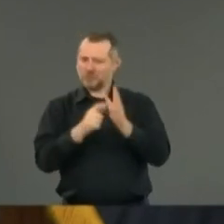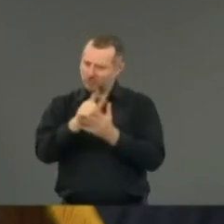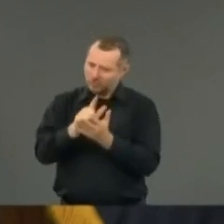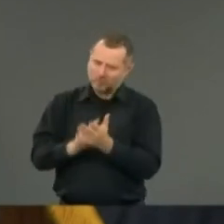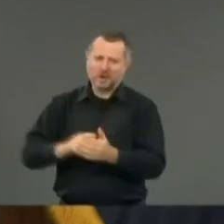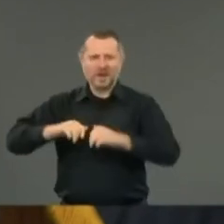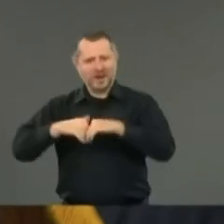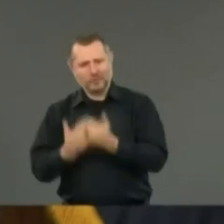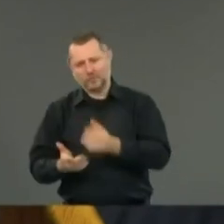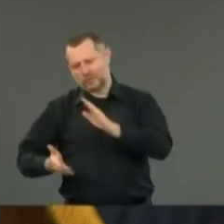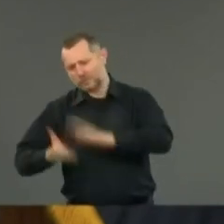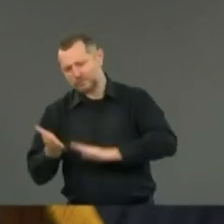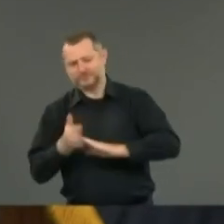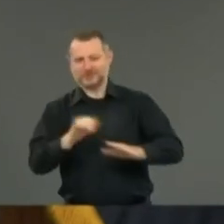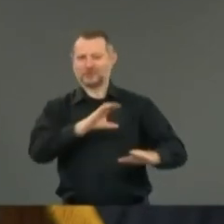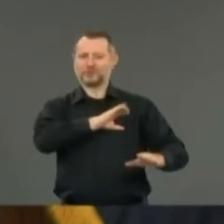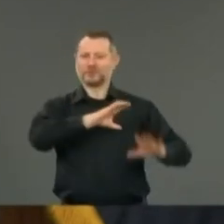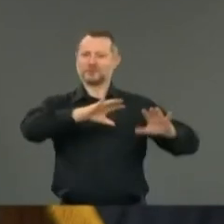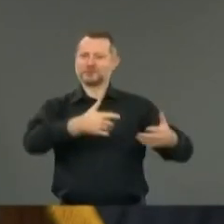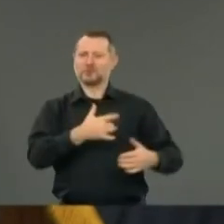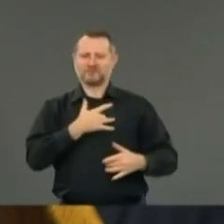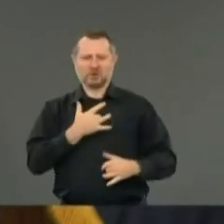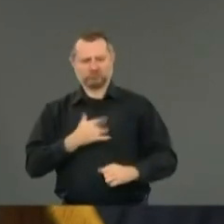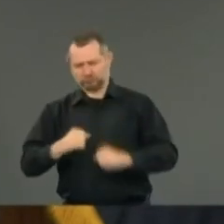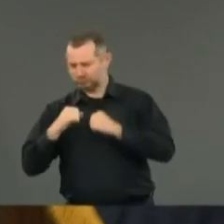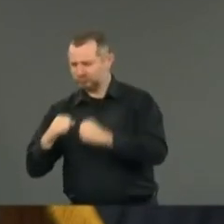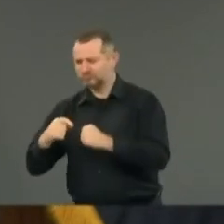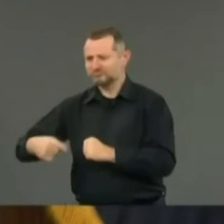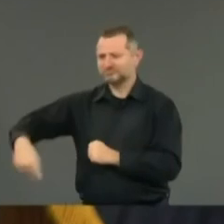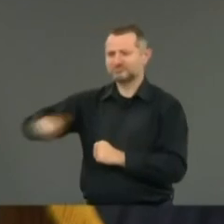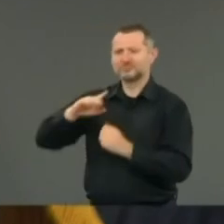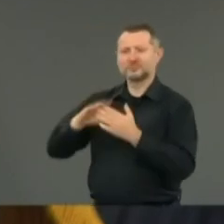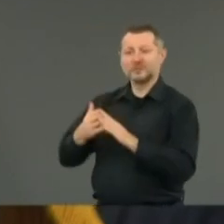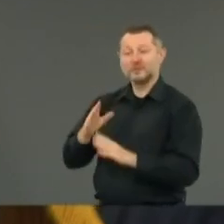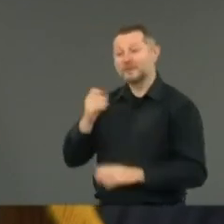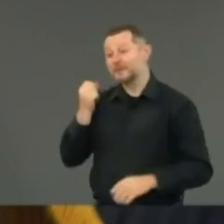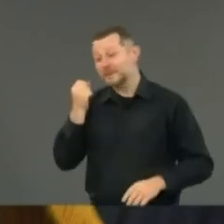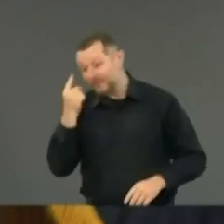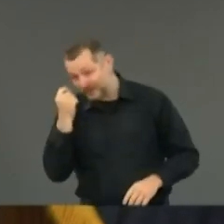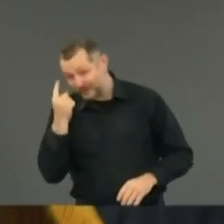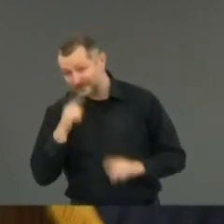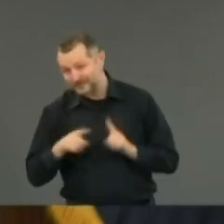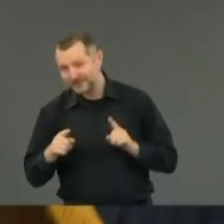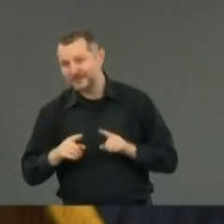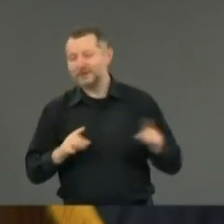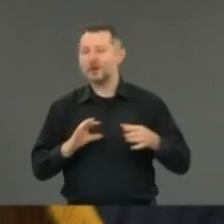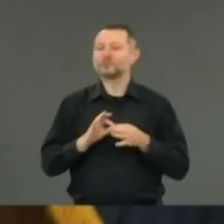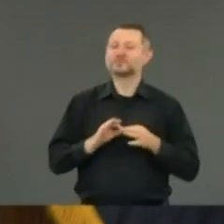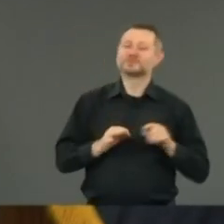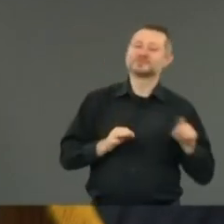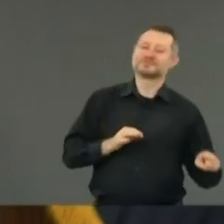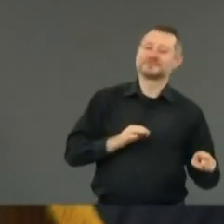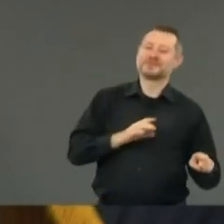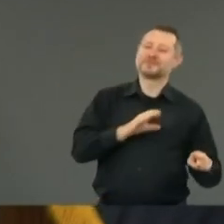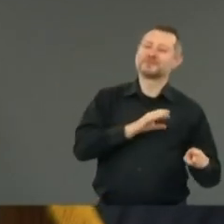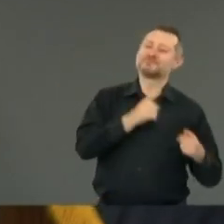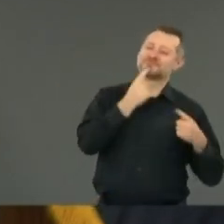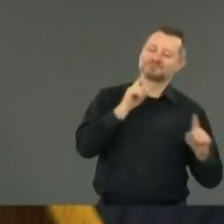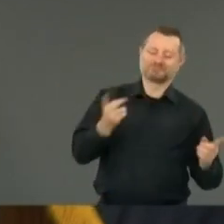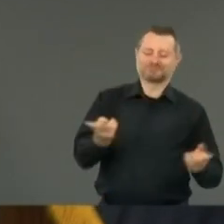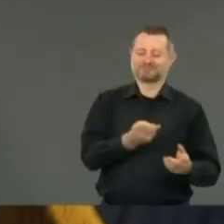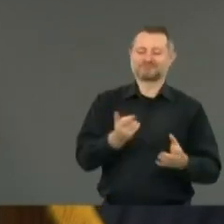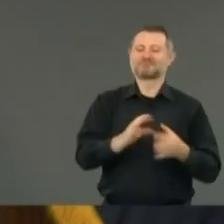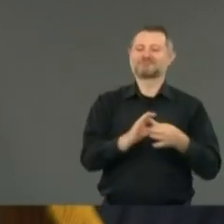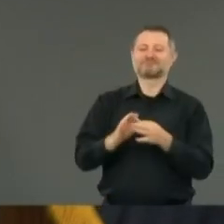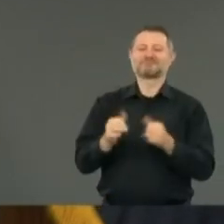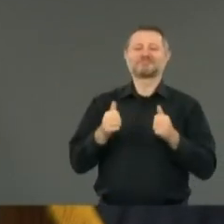Feel good about it. And remember, this relationship has to work for everyone. So let's take this